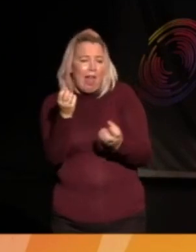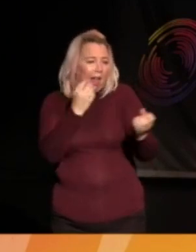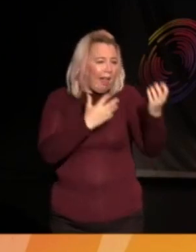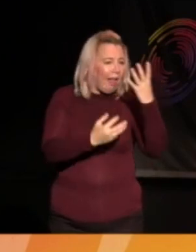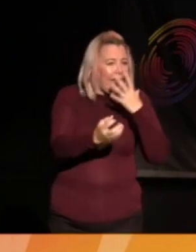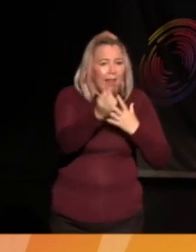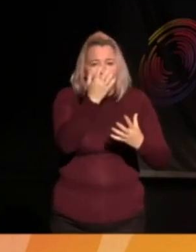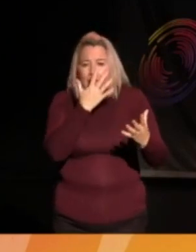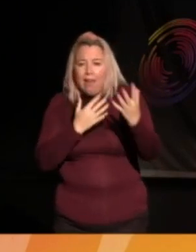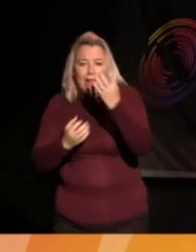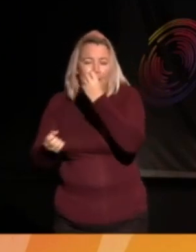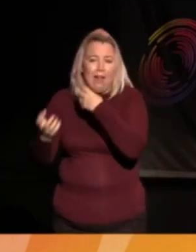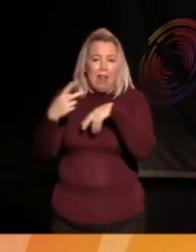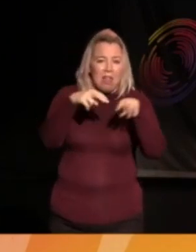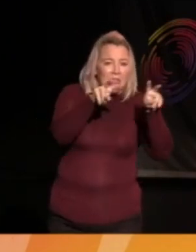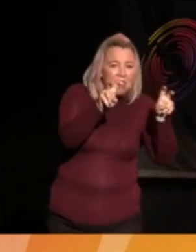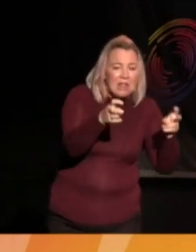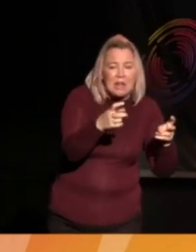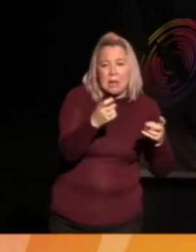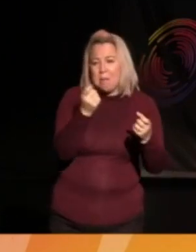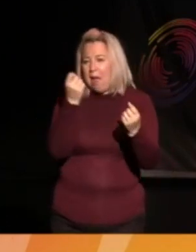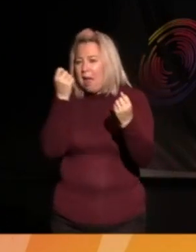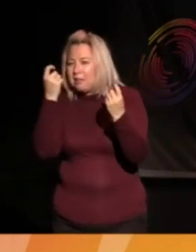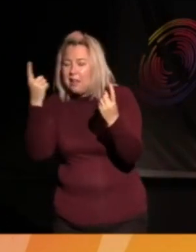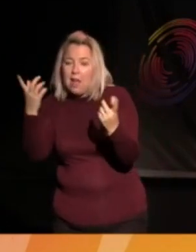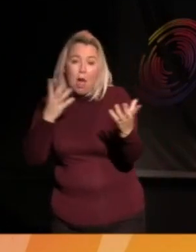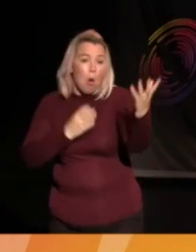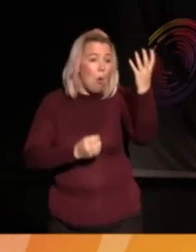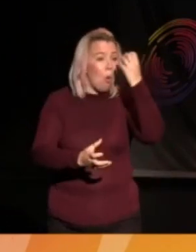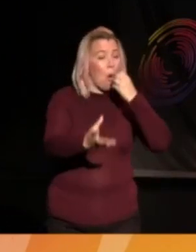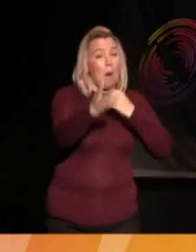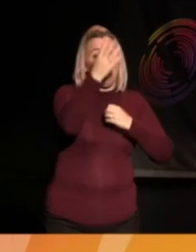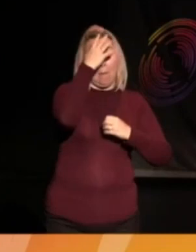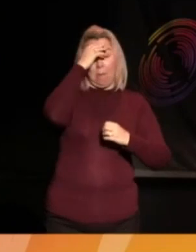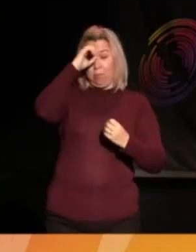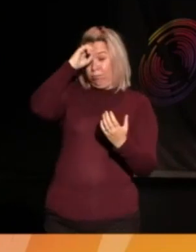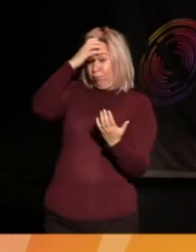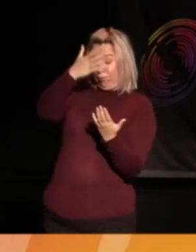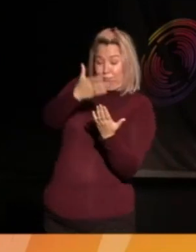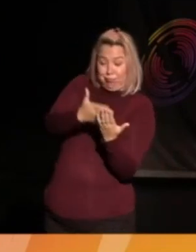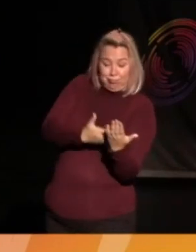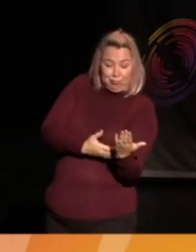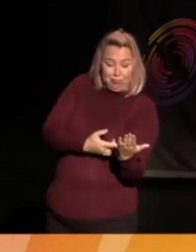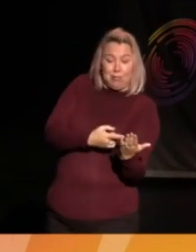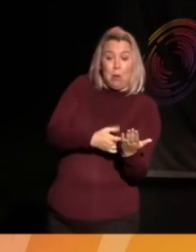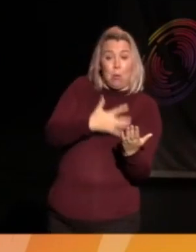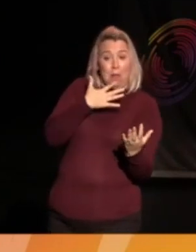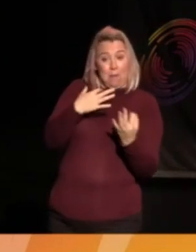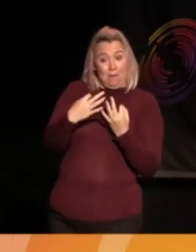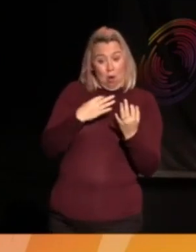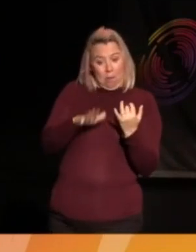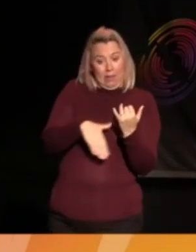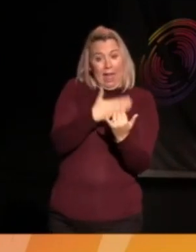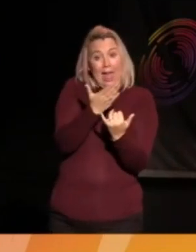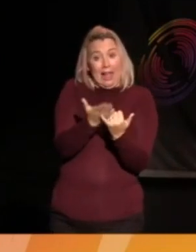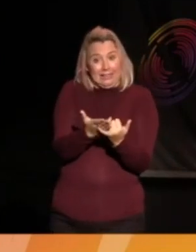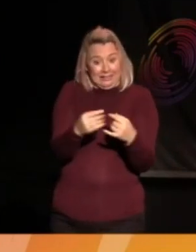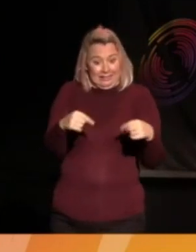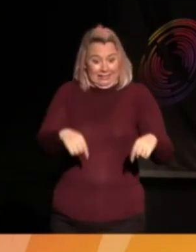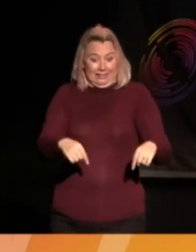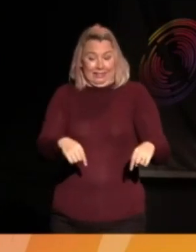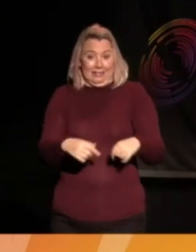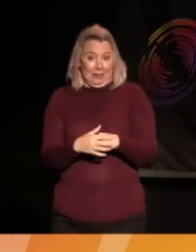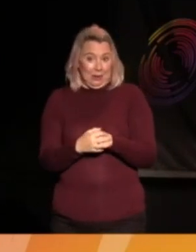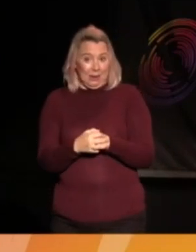information, the themes, the themes, and turning them into poetic work, and they'll be performing at the end of this session. So please go out and hear them on